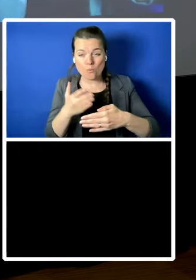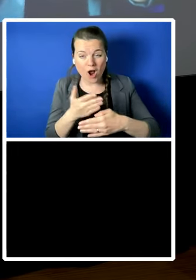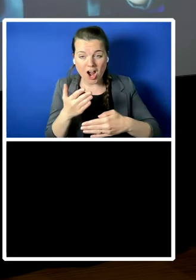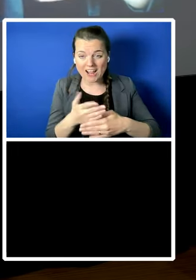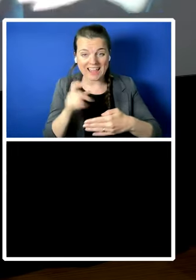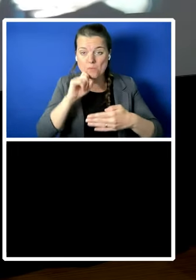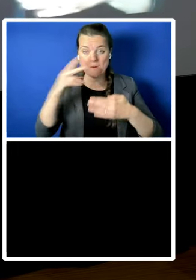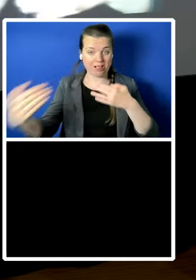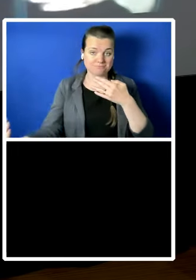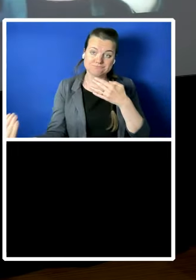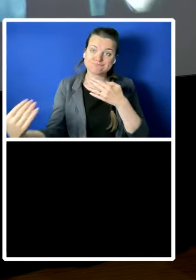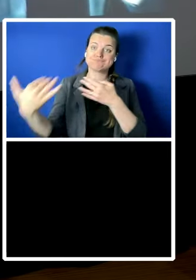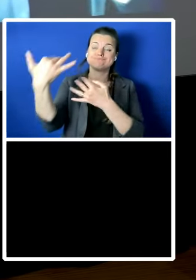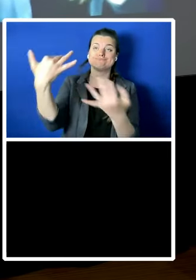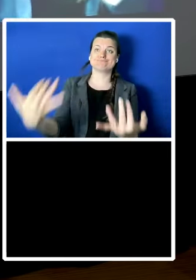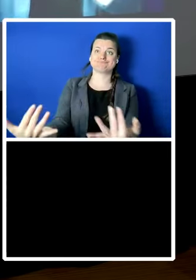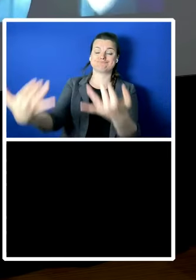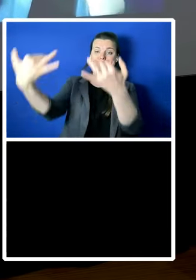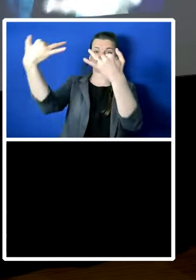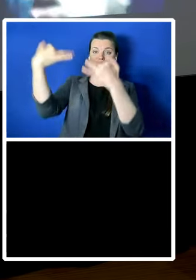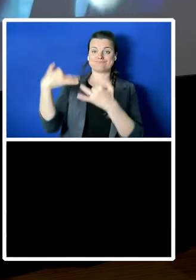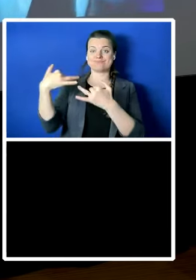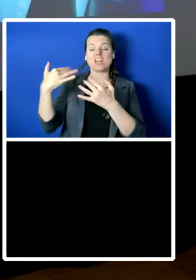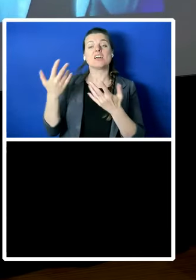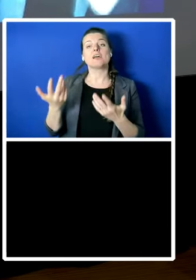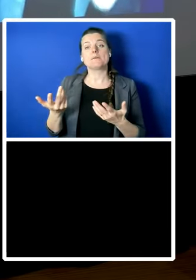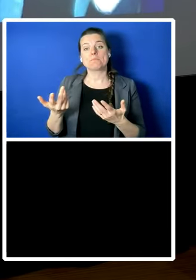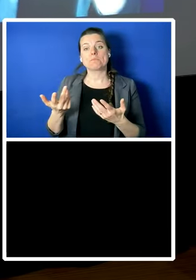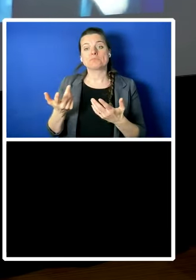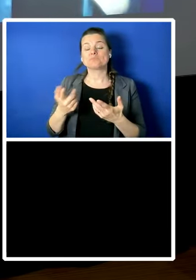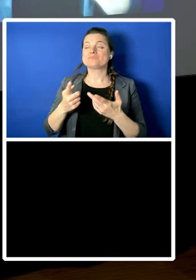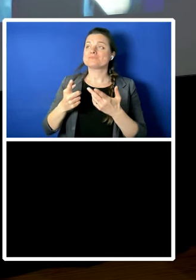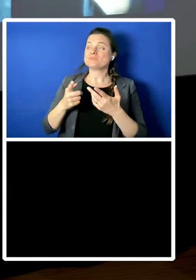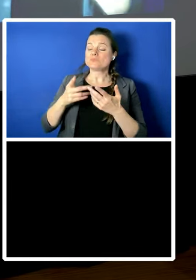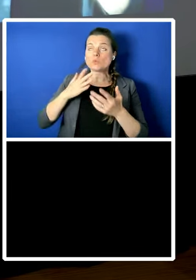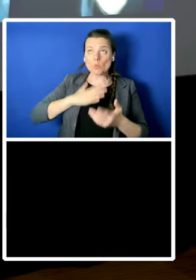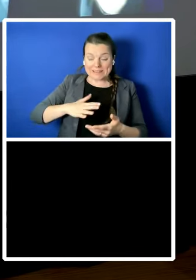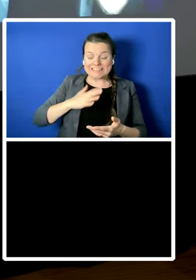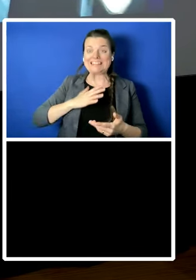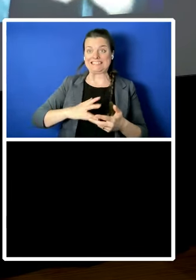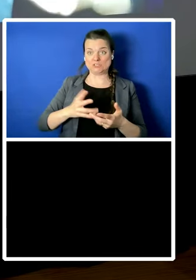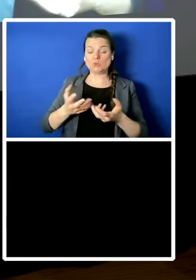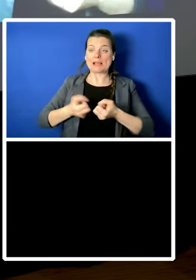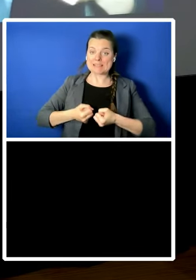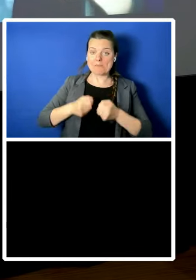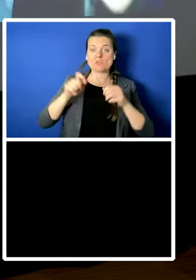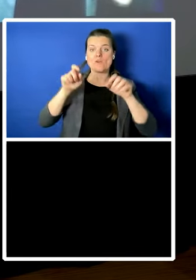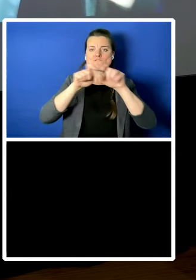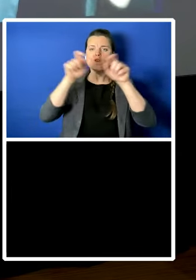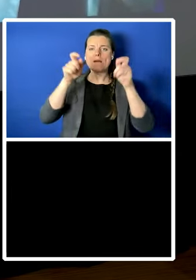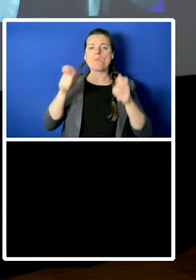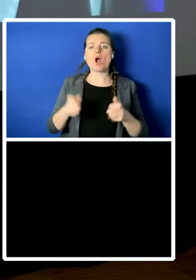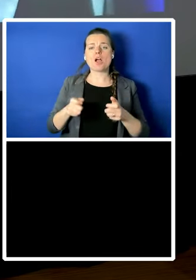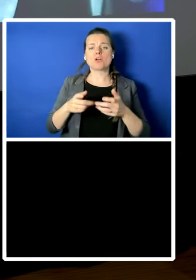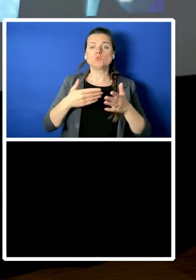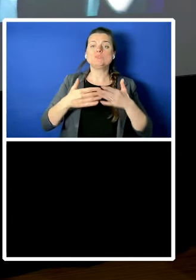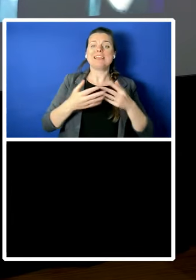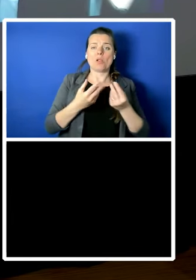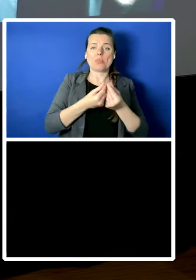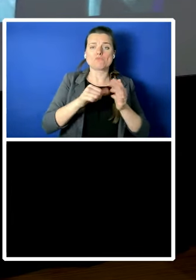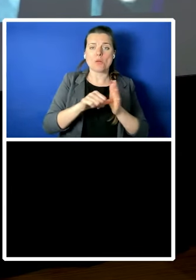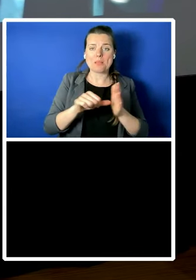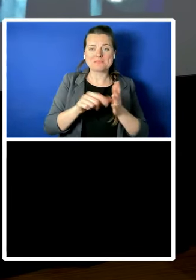as a framework for deal a framework for attempting to solve some of these problems you're going to end up with